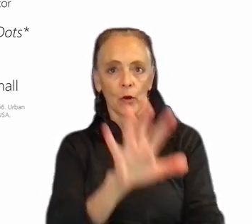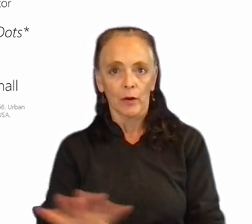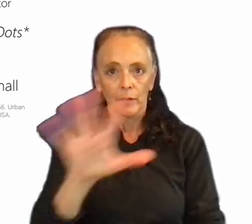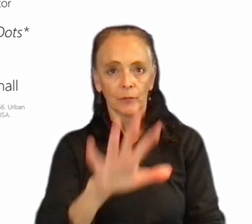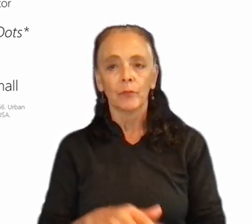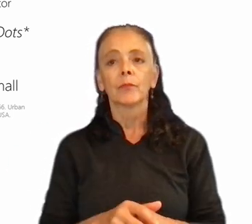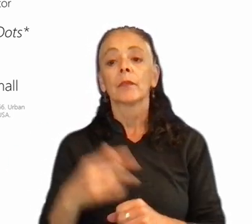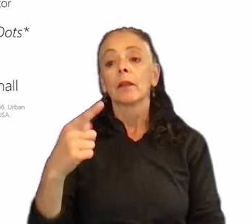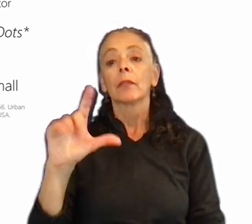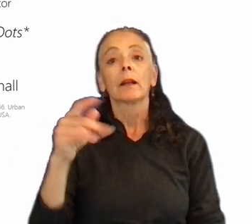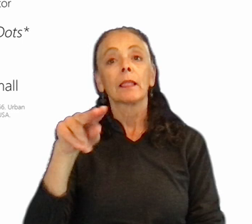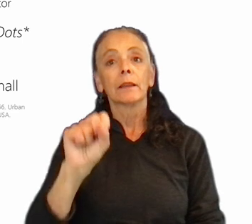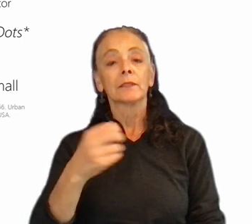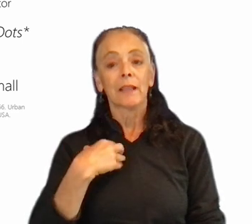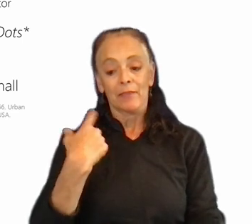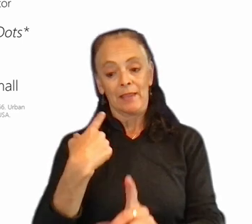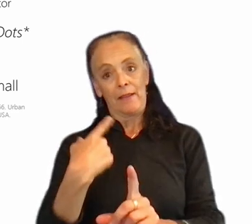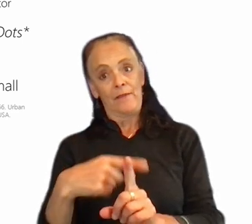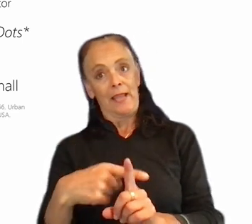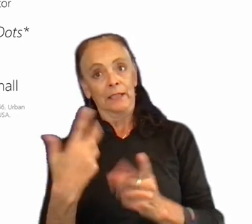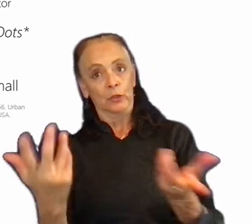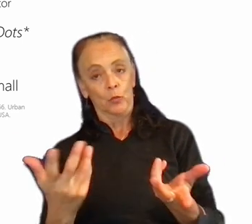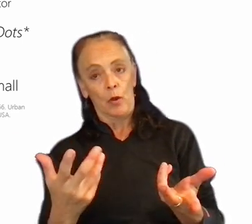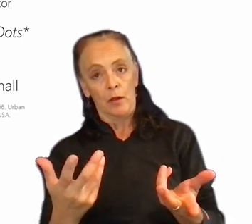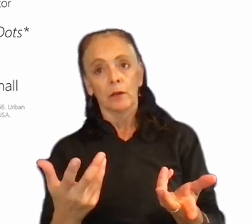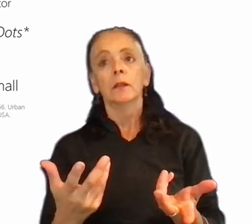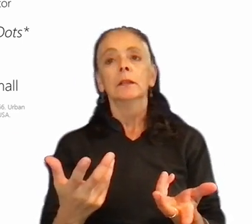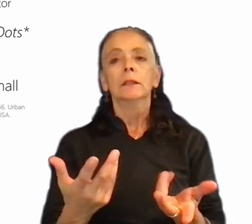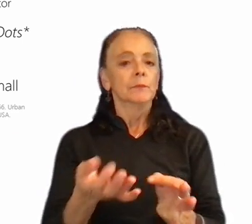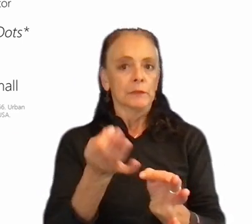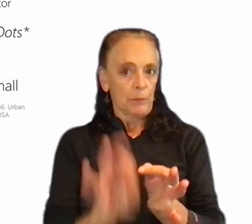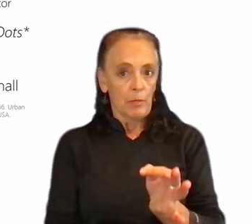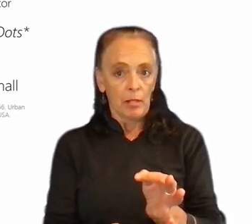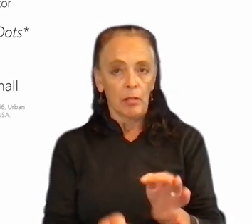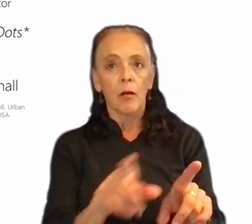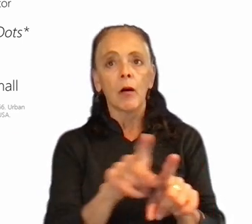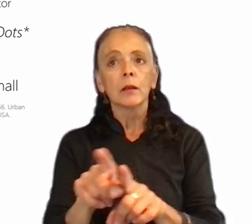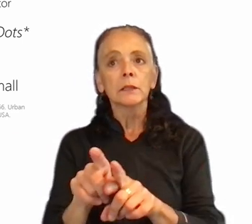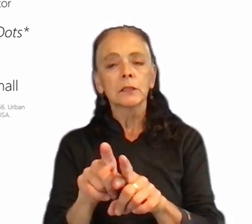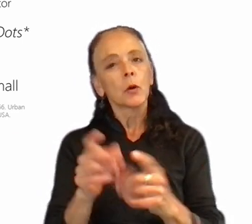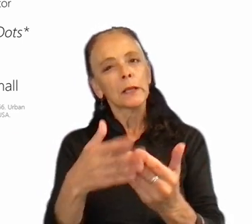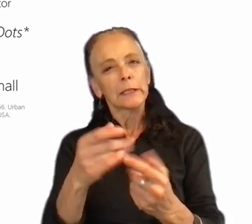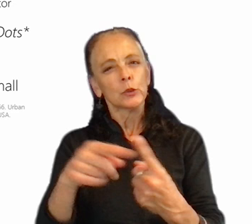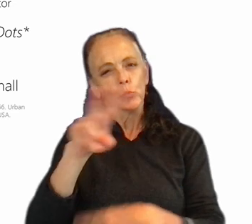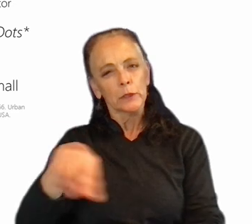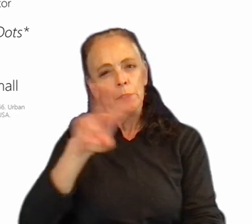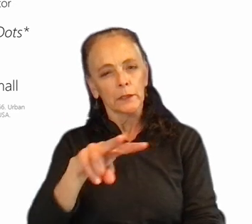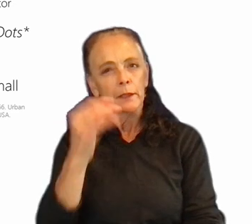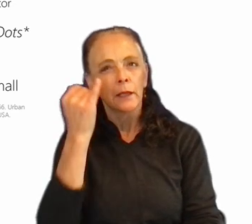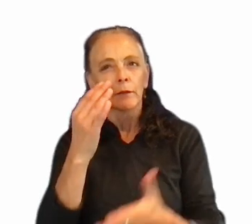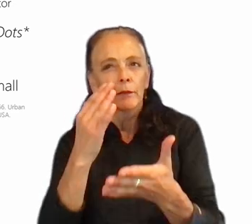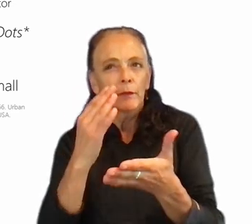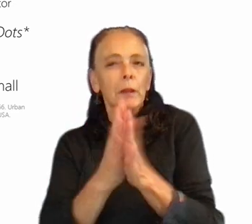These cliffs have the advantage that they are visually very simple and are also therefore easy to read when they become smaller.